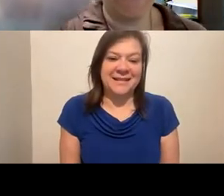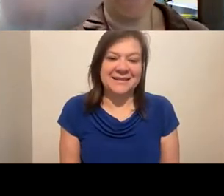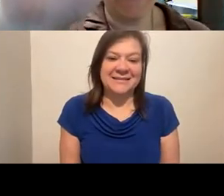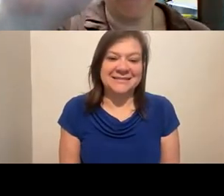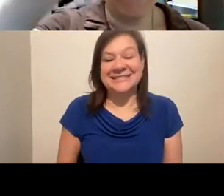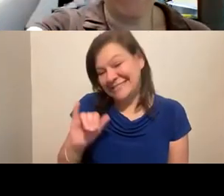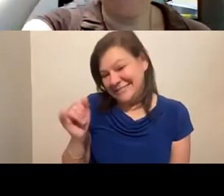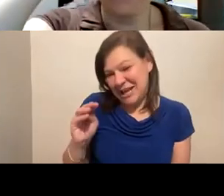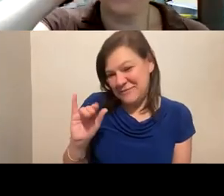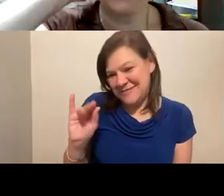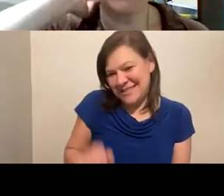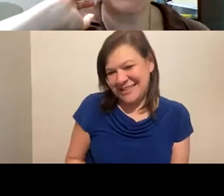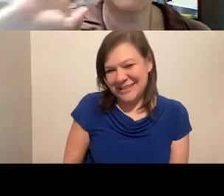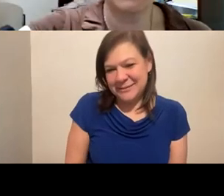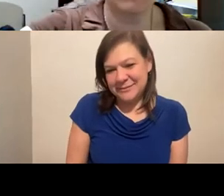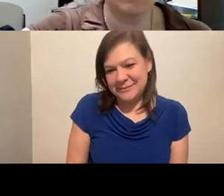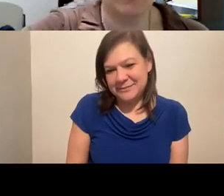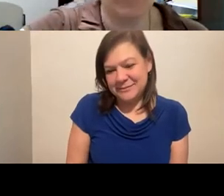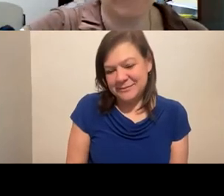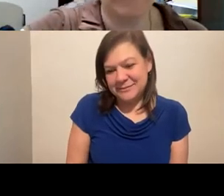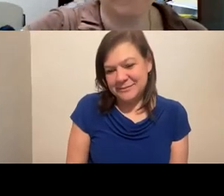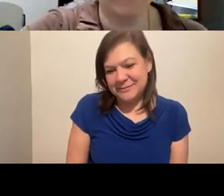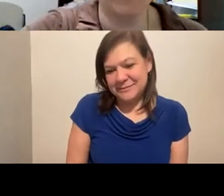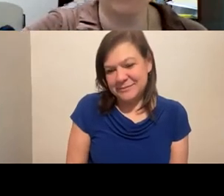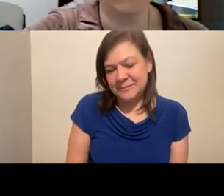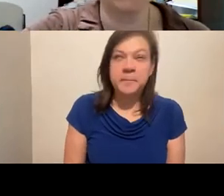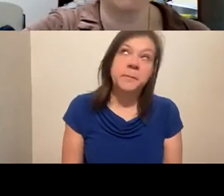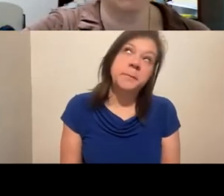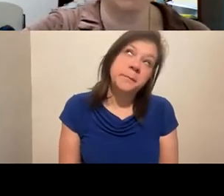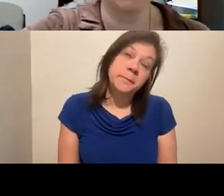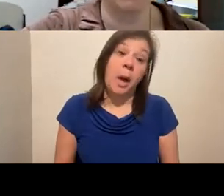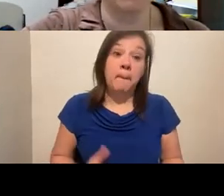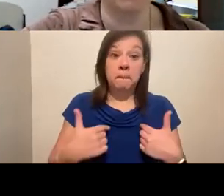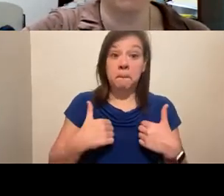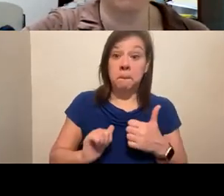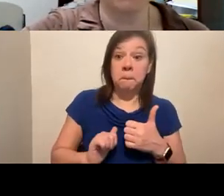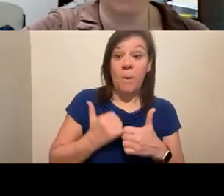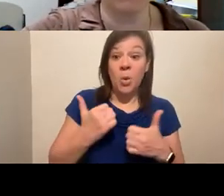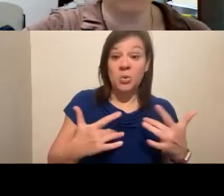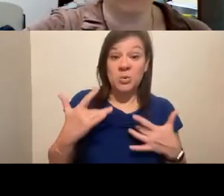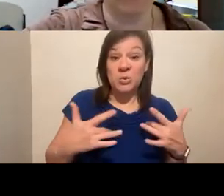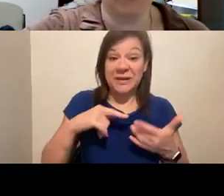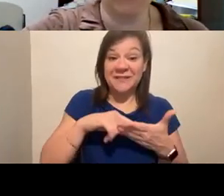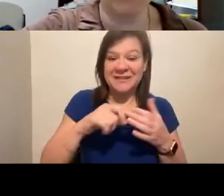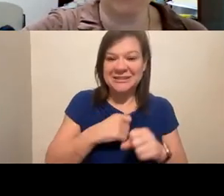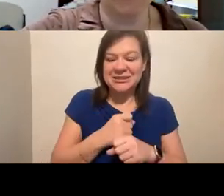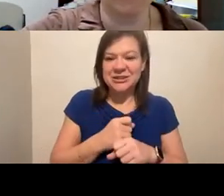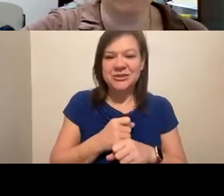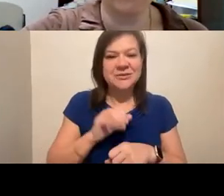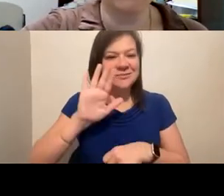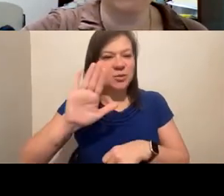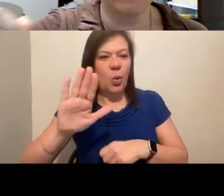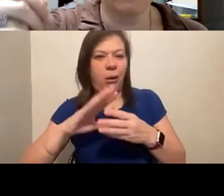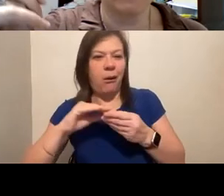Yes, Jamie. I think one of the things I'm most excited about this year is just what you were talking